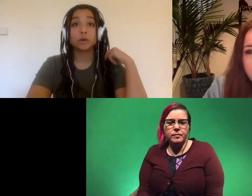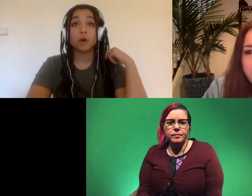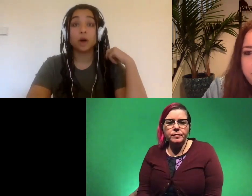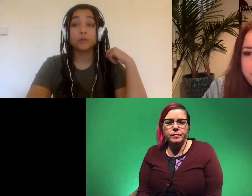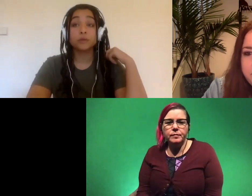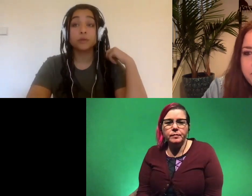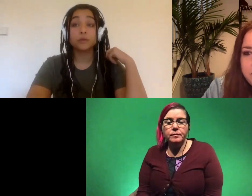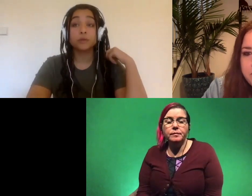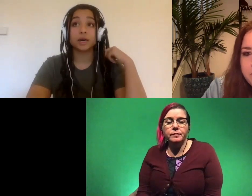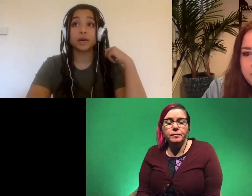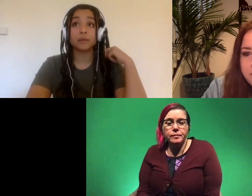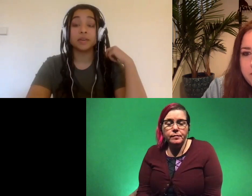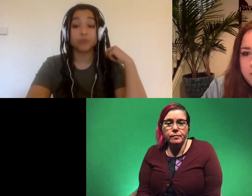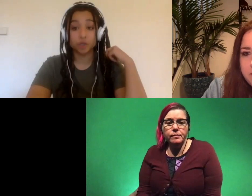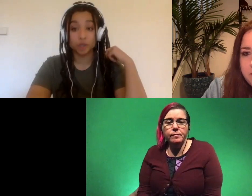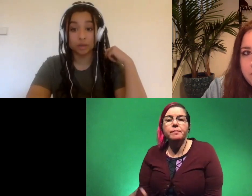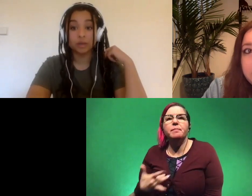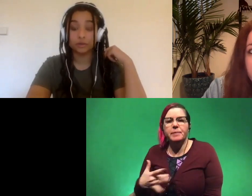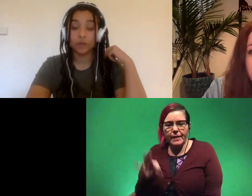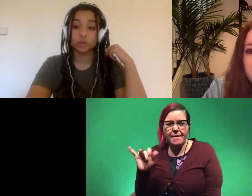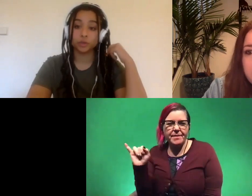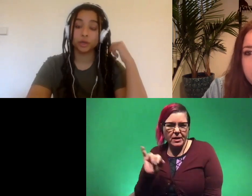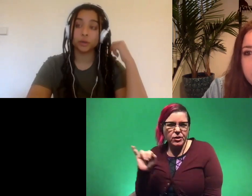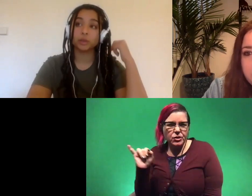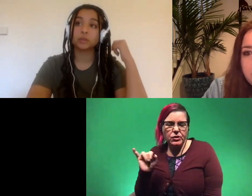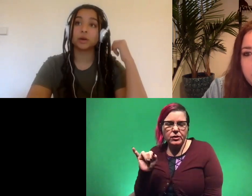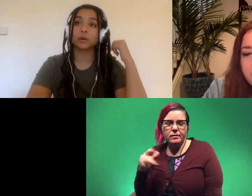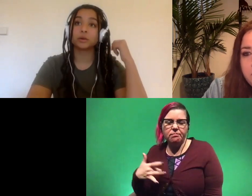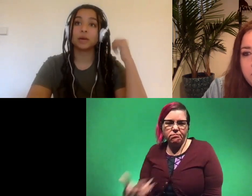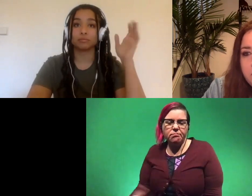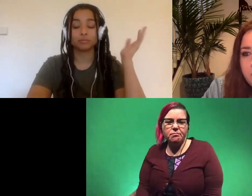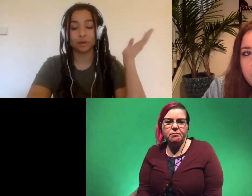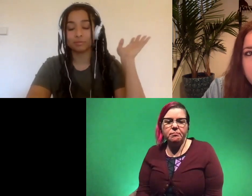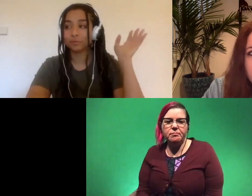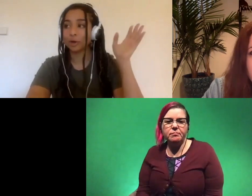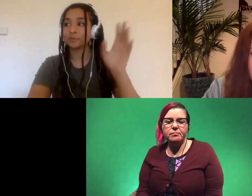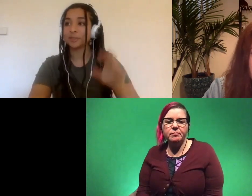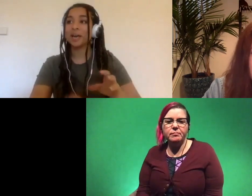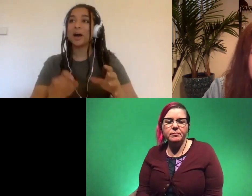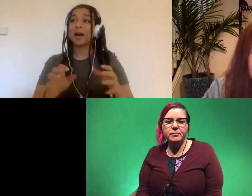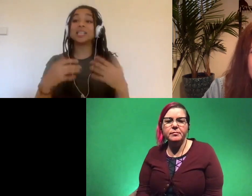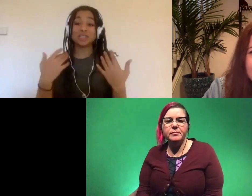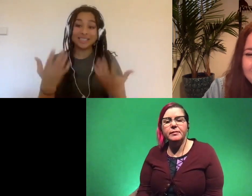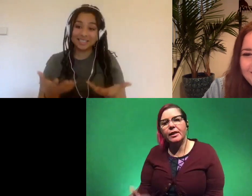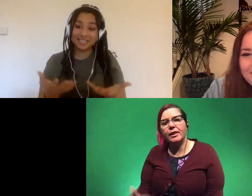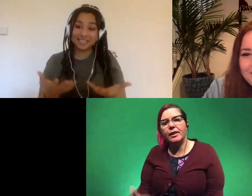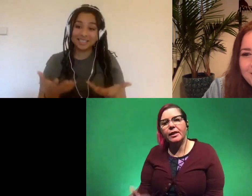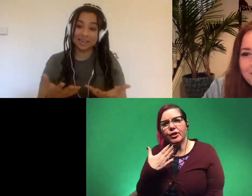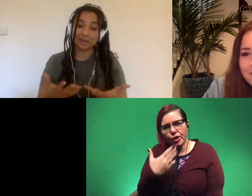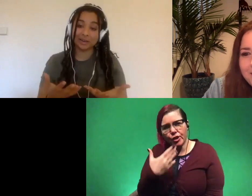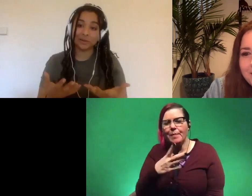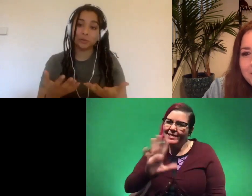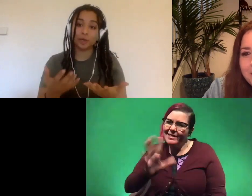often we find um infection infection is a really good one so and well relatively it's just it's easy